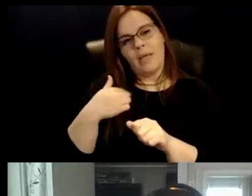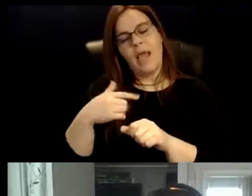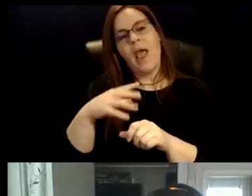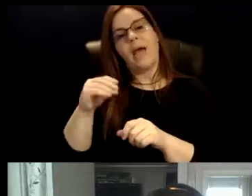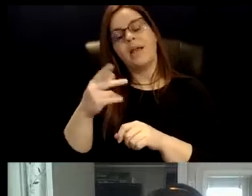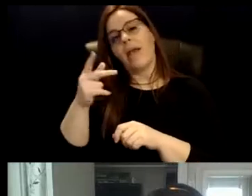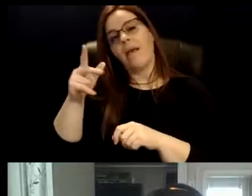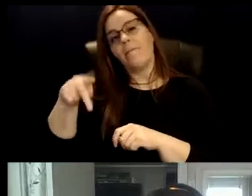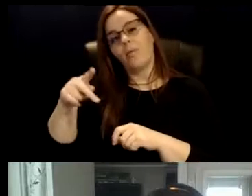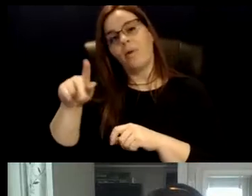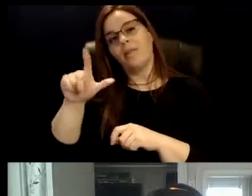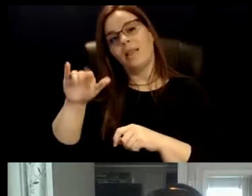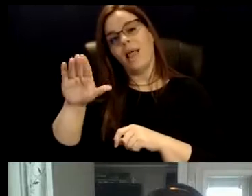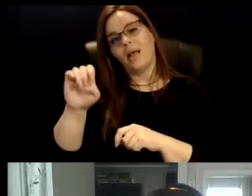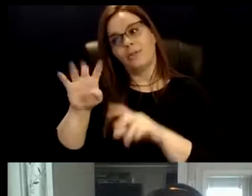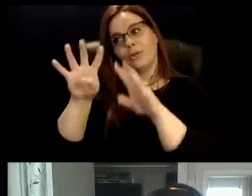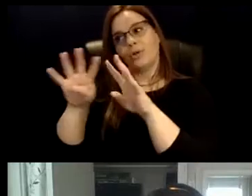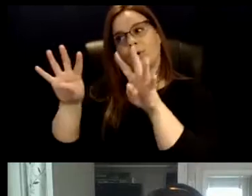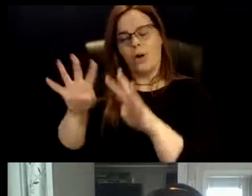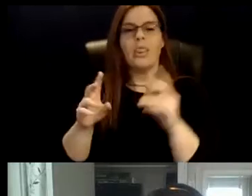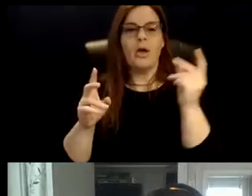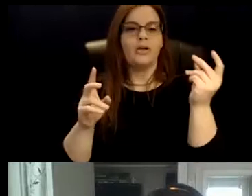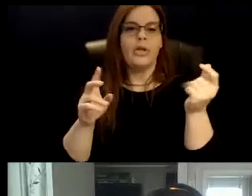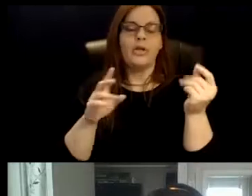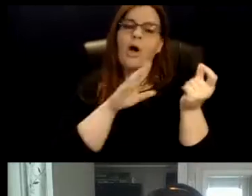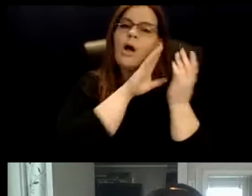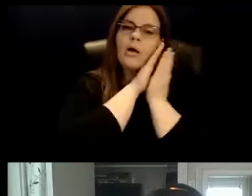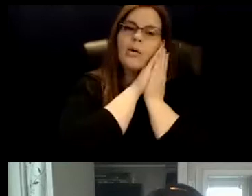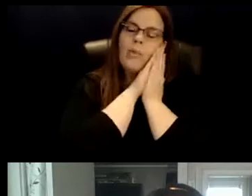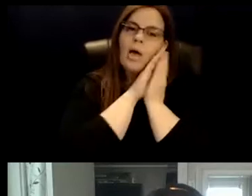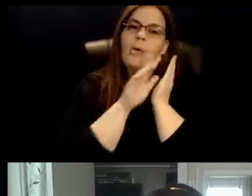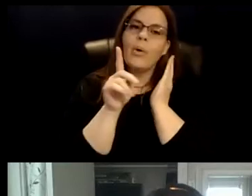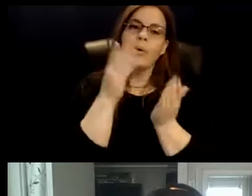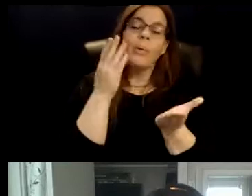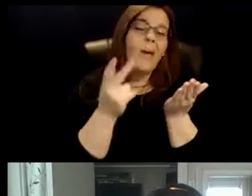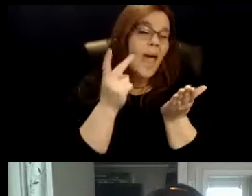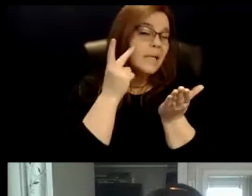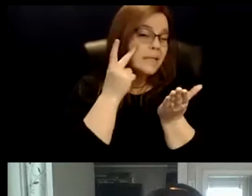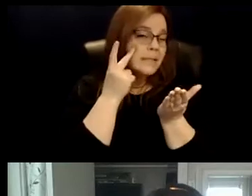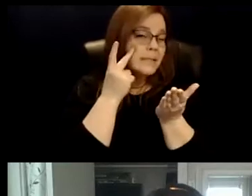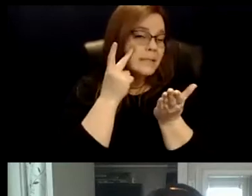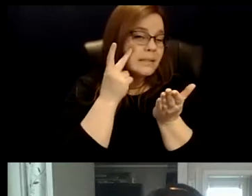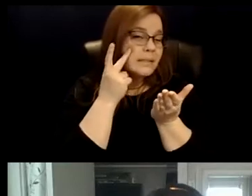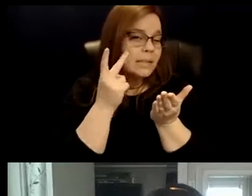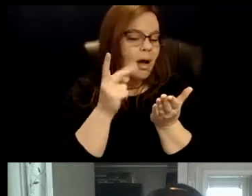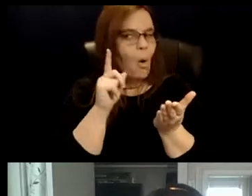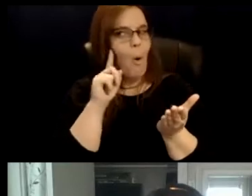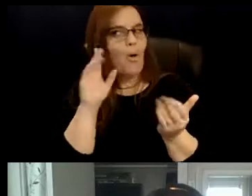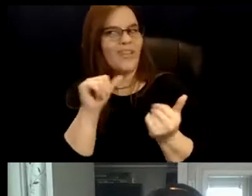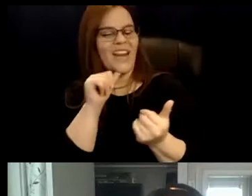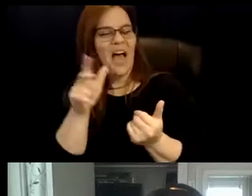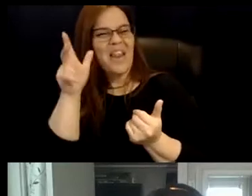curtain. And there is a dog bed where you may see, and hopefully not here, a